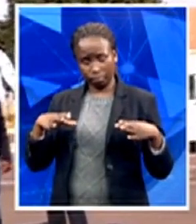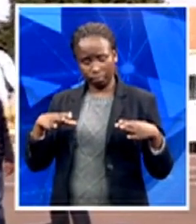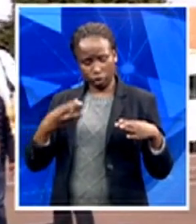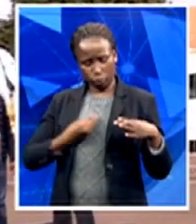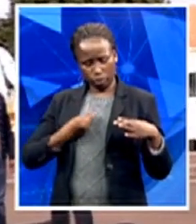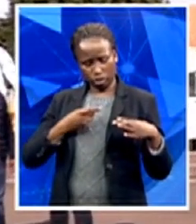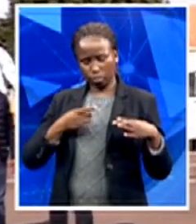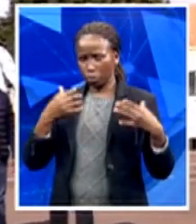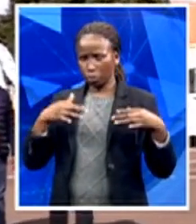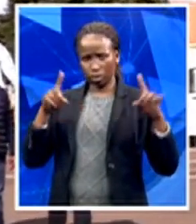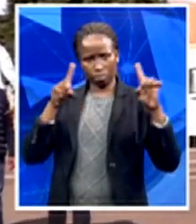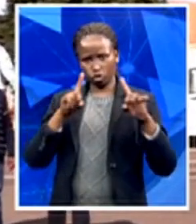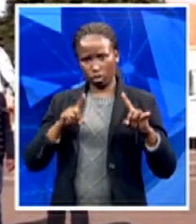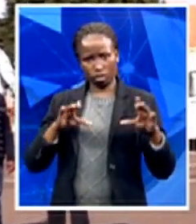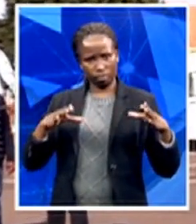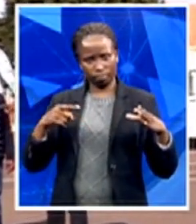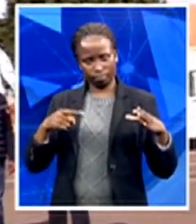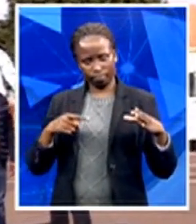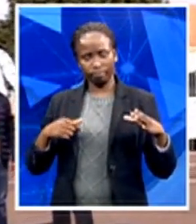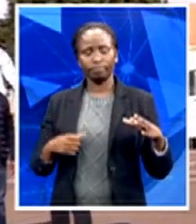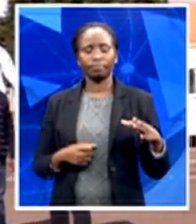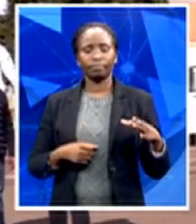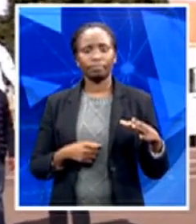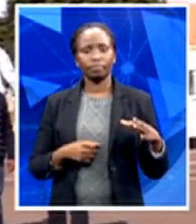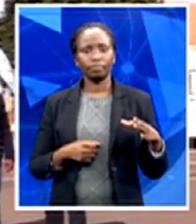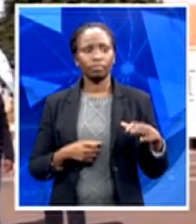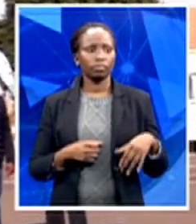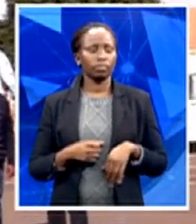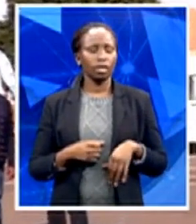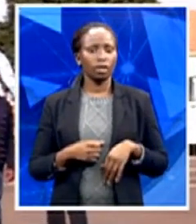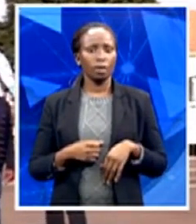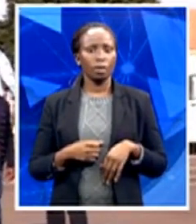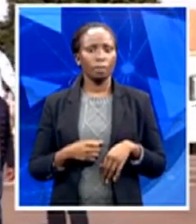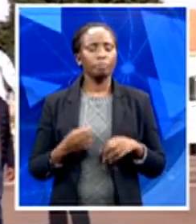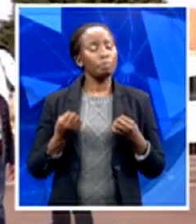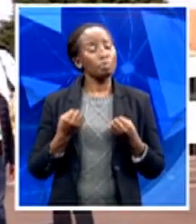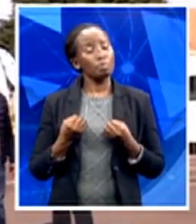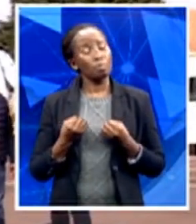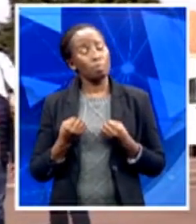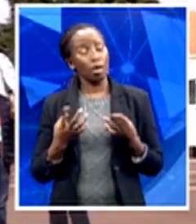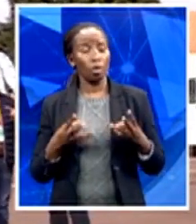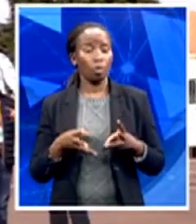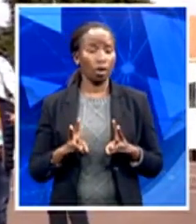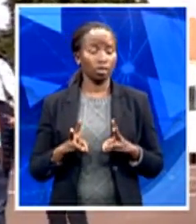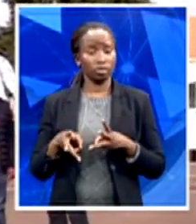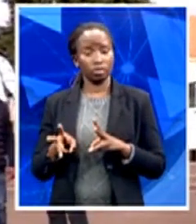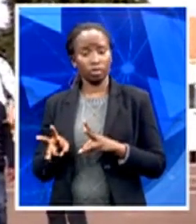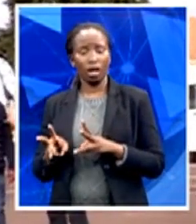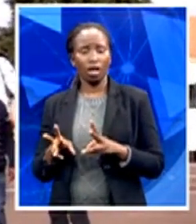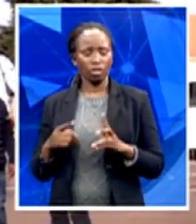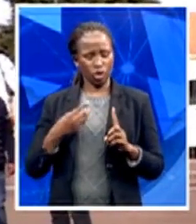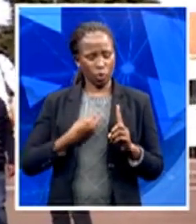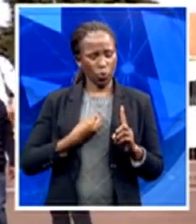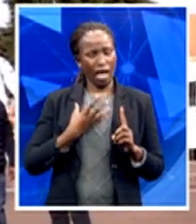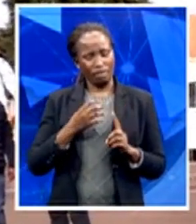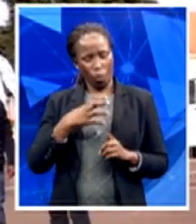which in many cases has its own way of doing things. Young people have always been